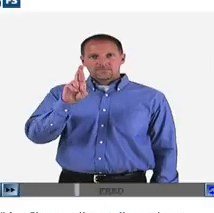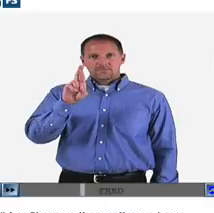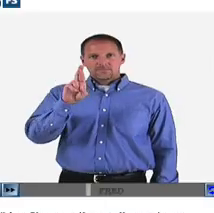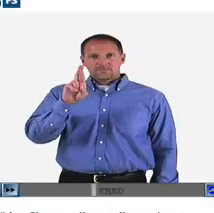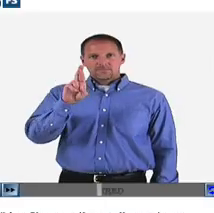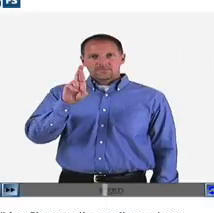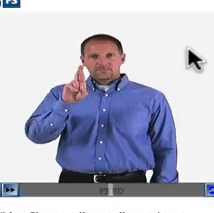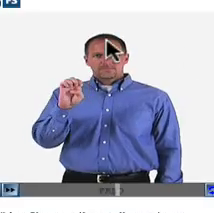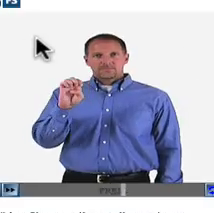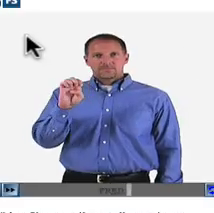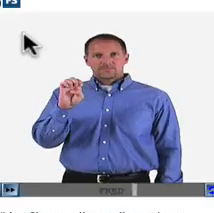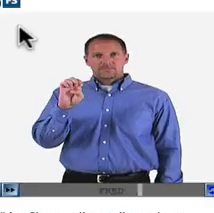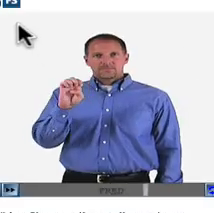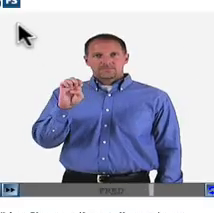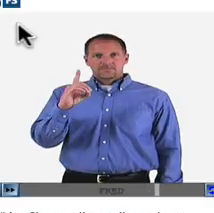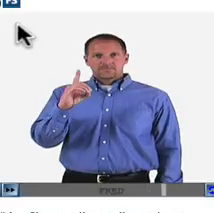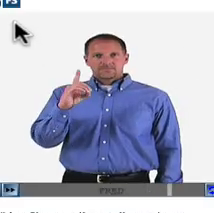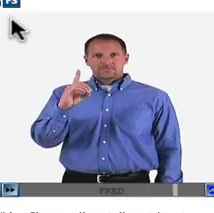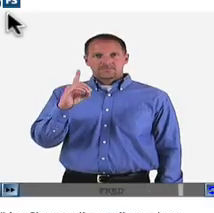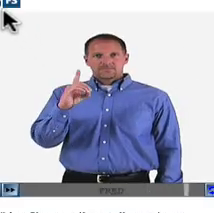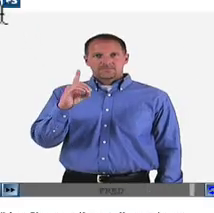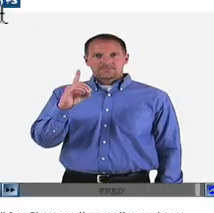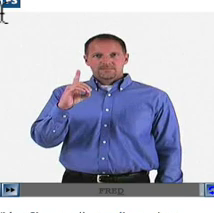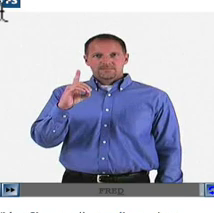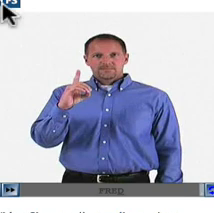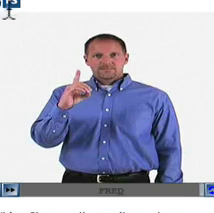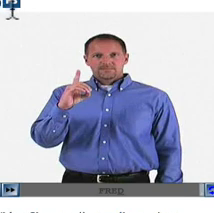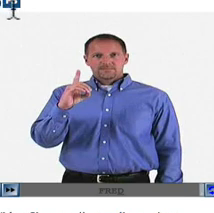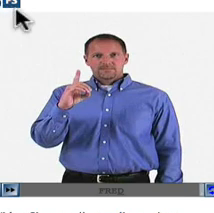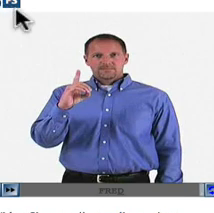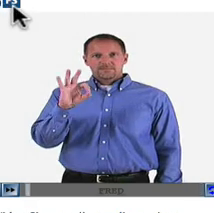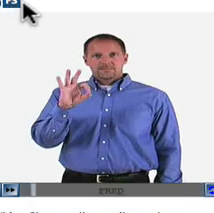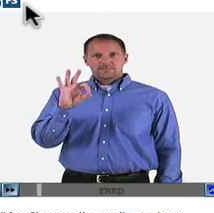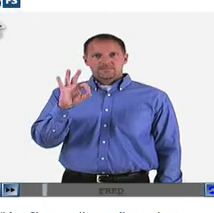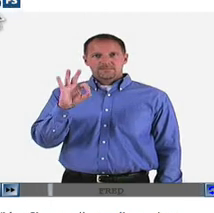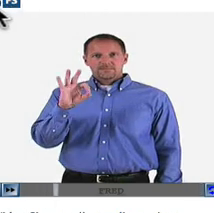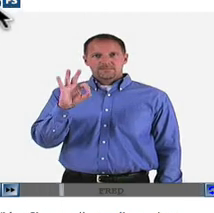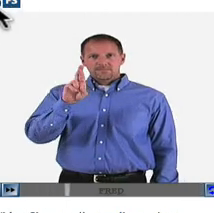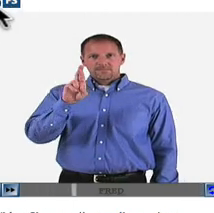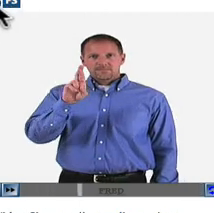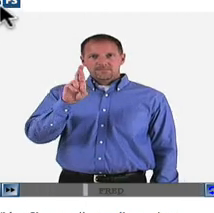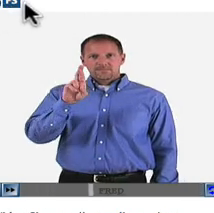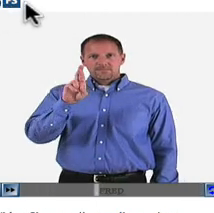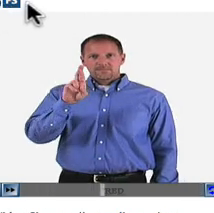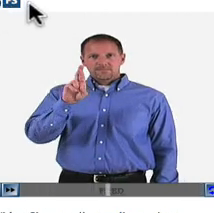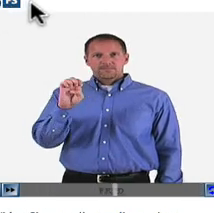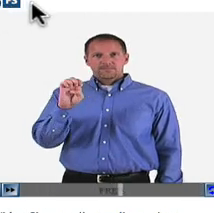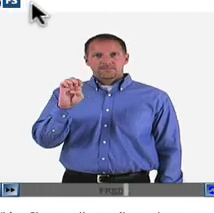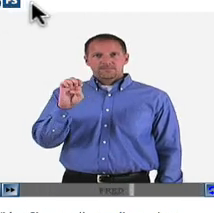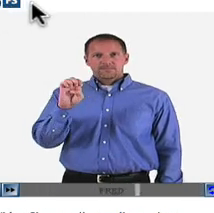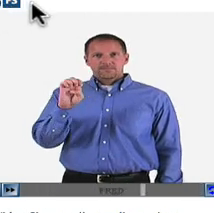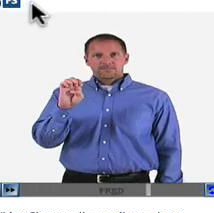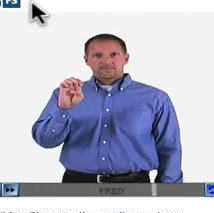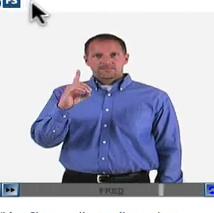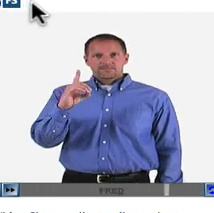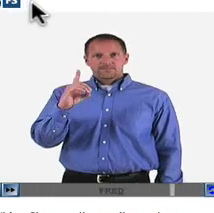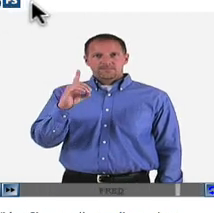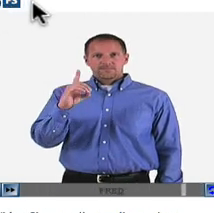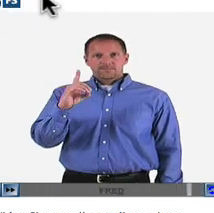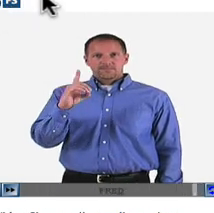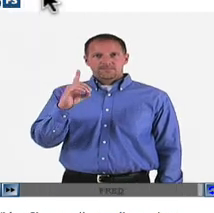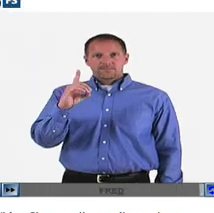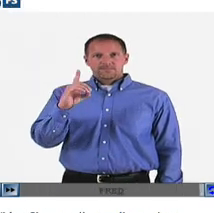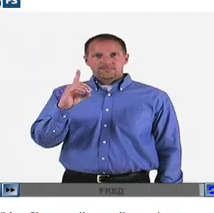And you can see for this word, there is no direct sign, so I have no variations at the top. I am just looking at the fingerspelled version of Fred.